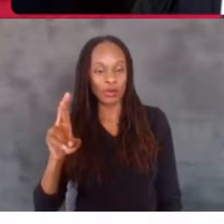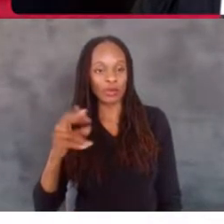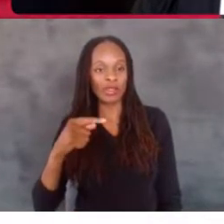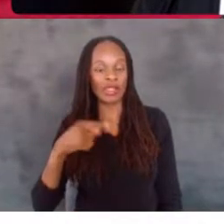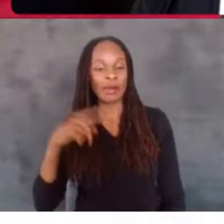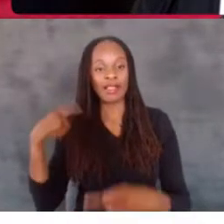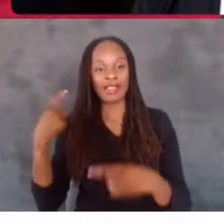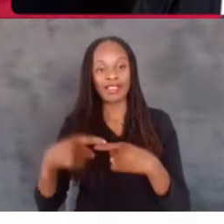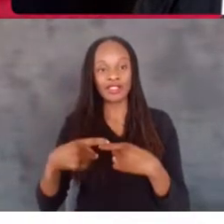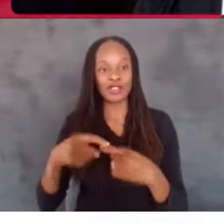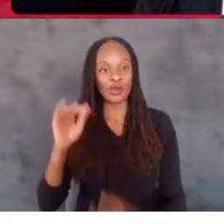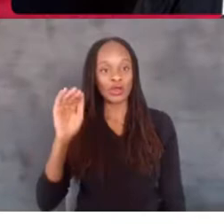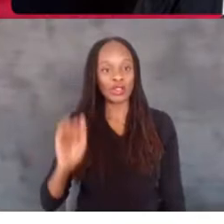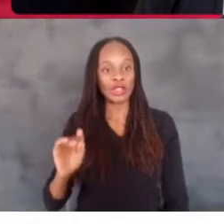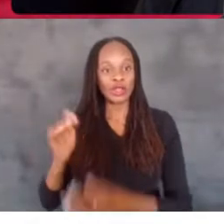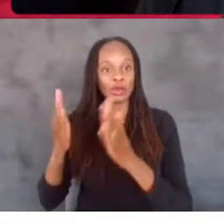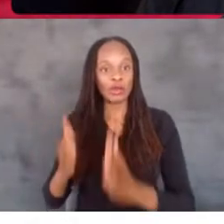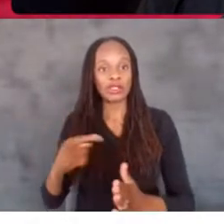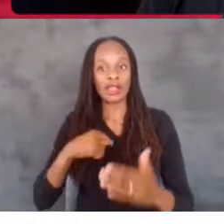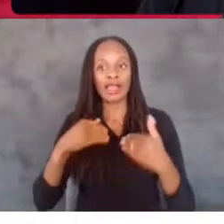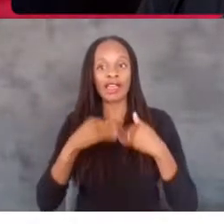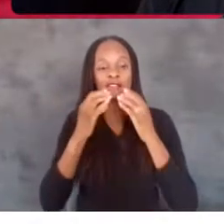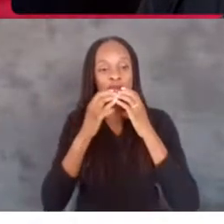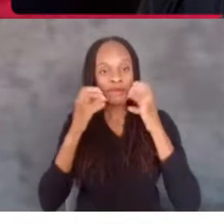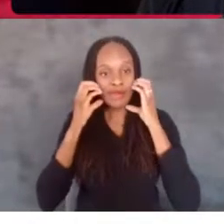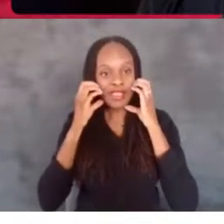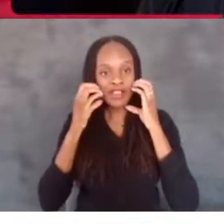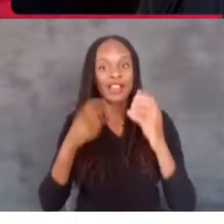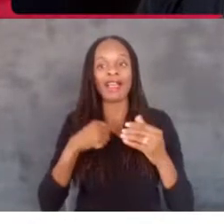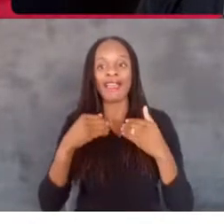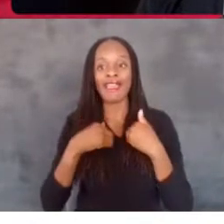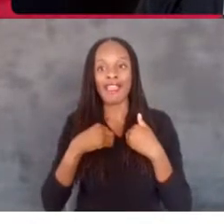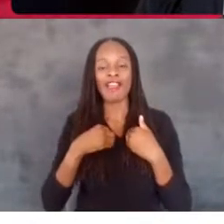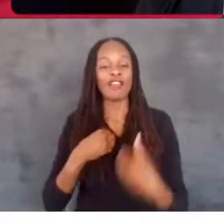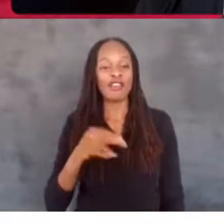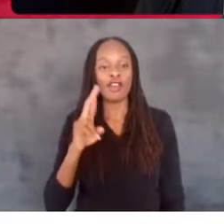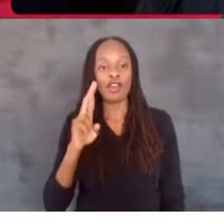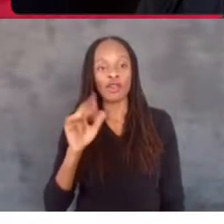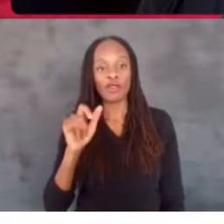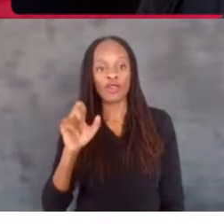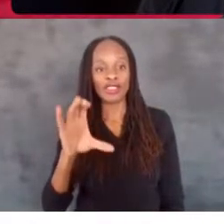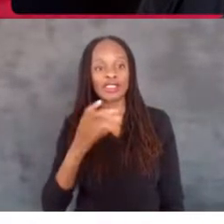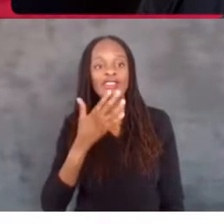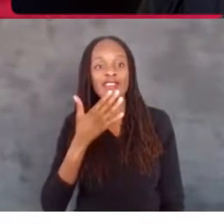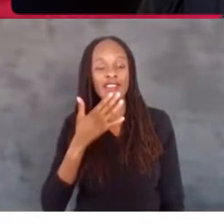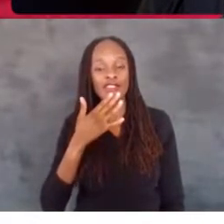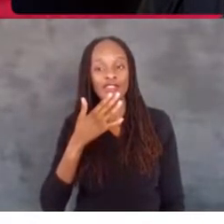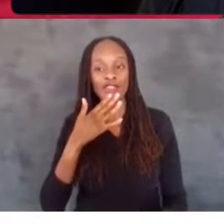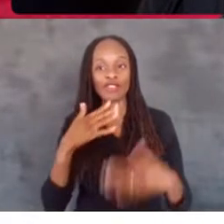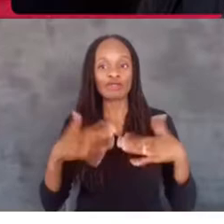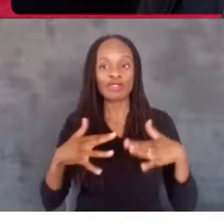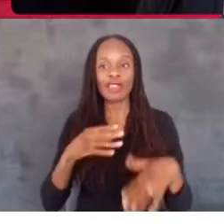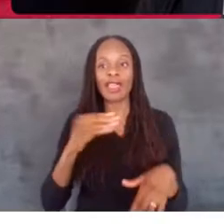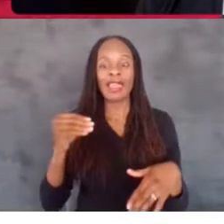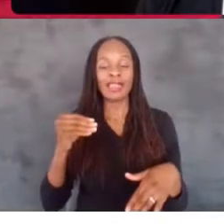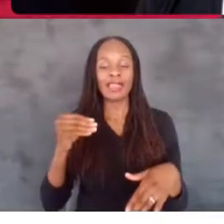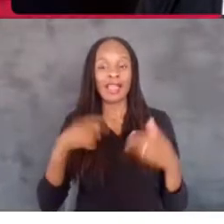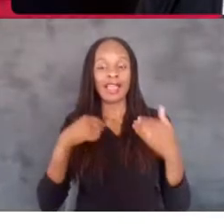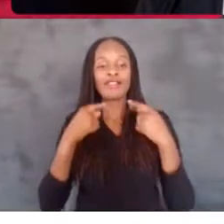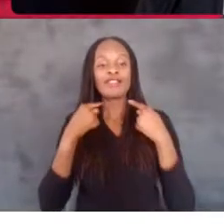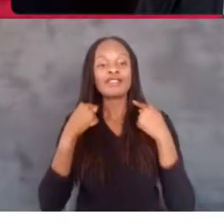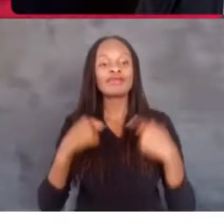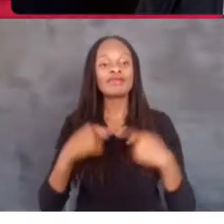Latino little person. I have a beard. I'm wearing a rustic color sweater and I'm wearing a chain with a skateboard at the end of it because